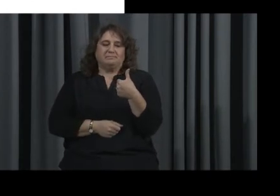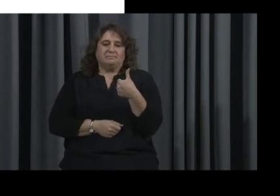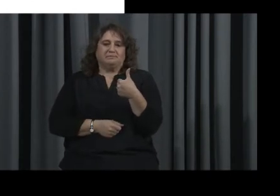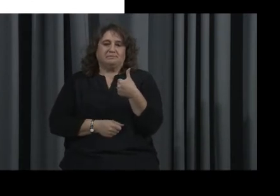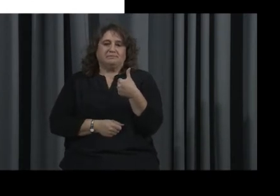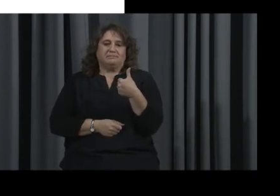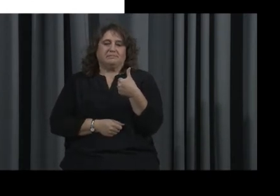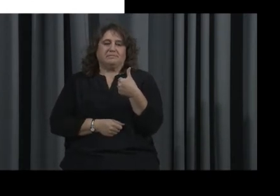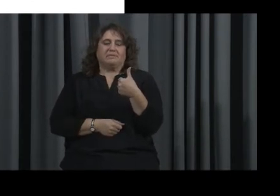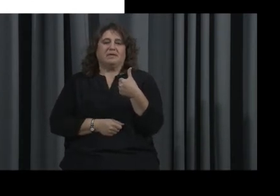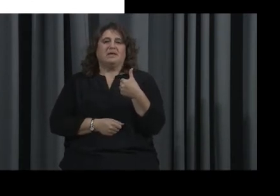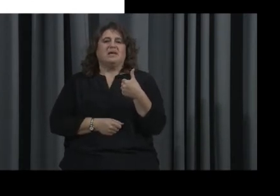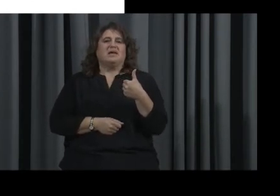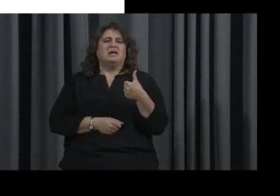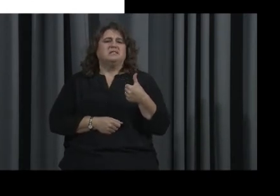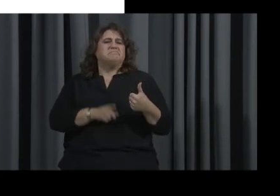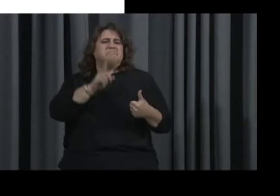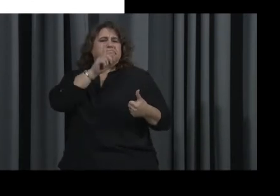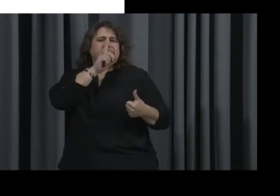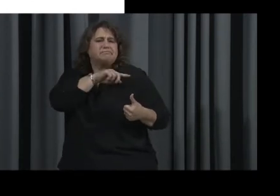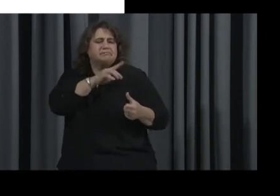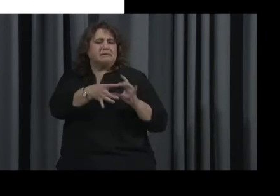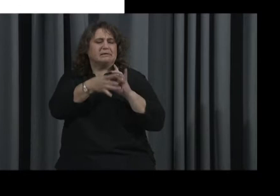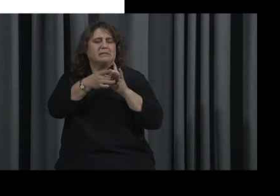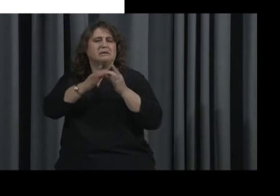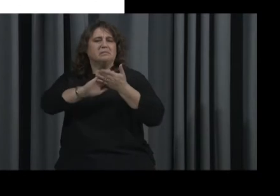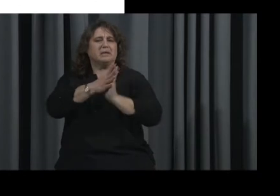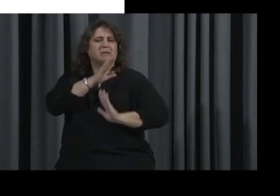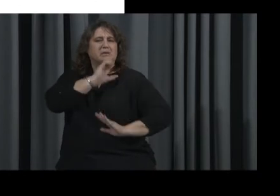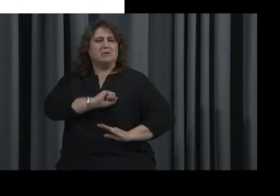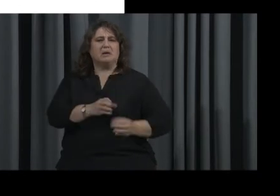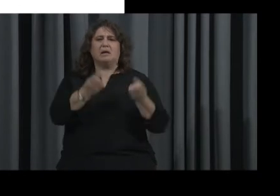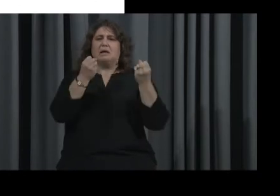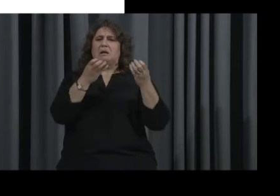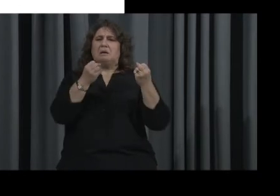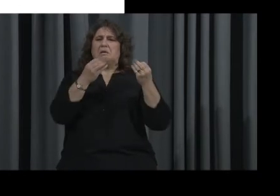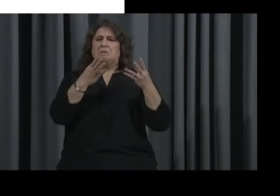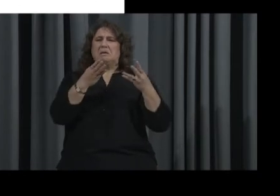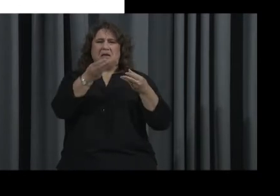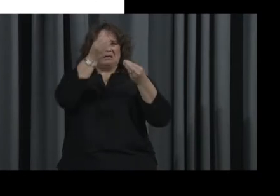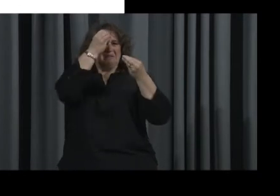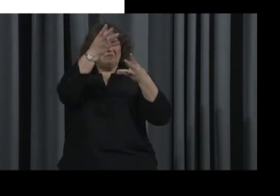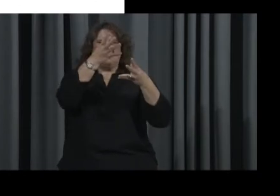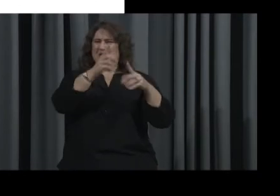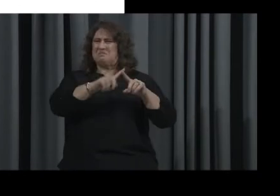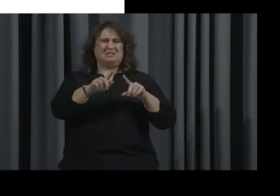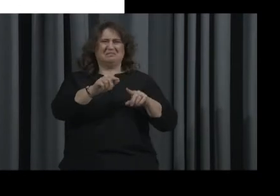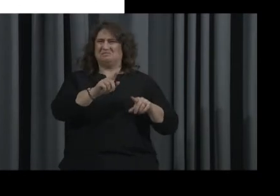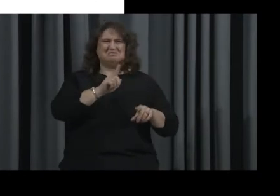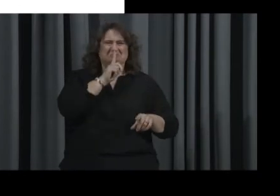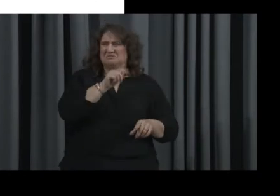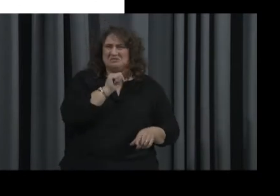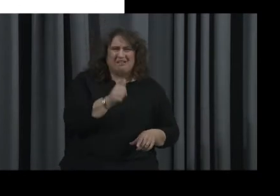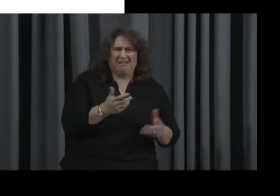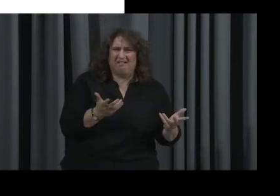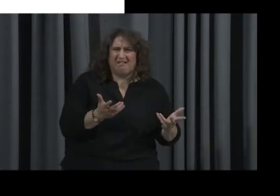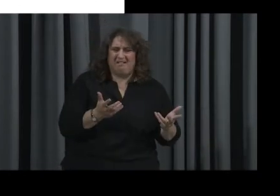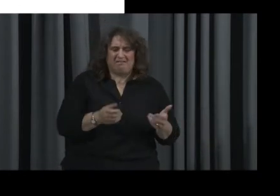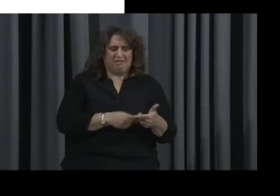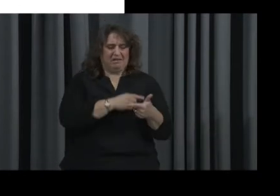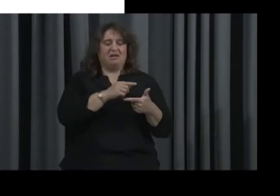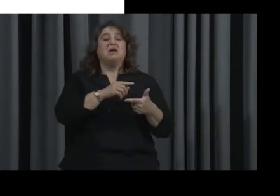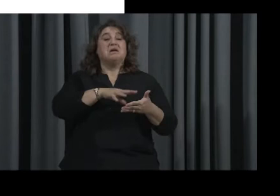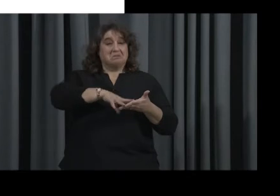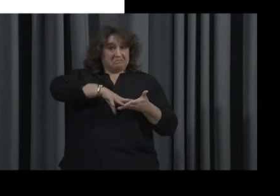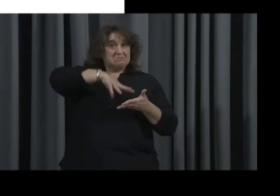dispelled the myths associated with aging. There's a lot of myths out there and they play the games and we learn that you